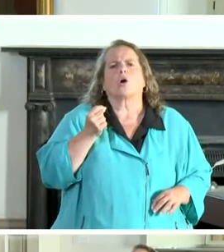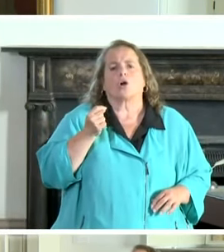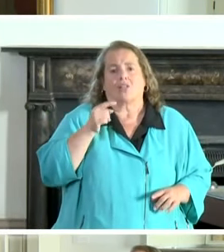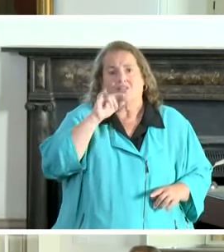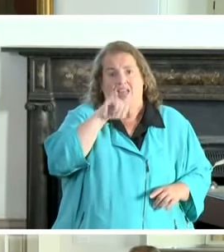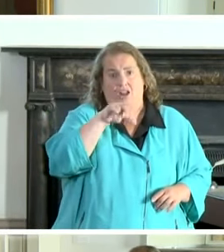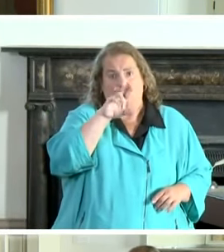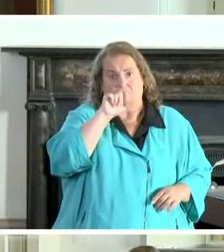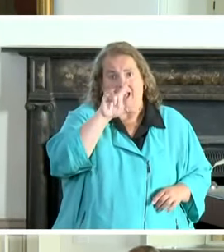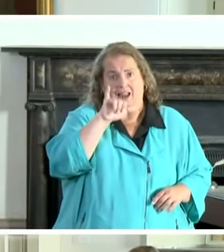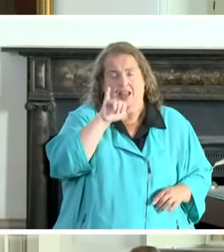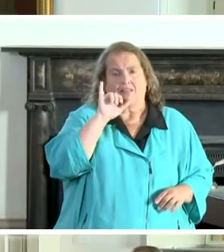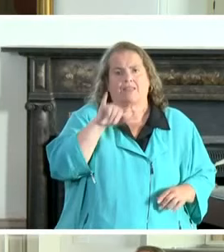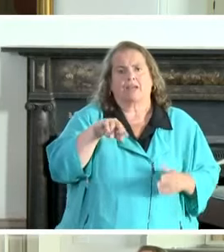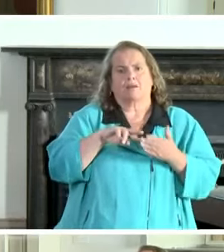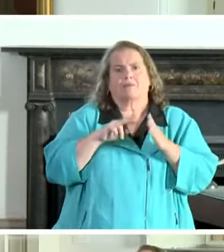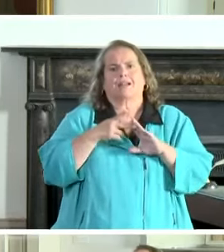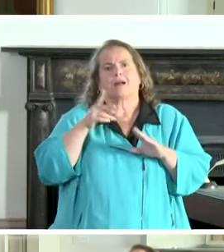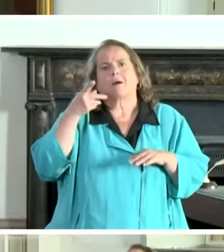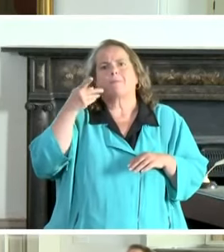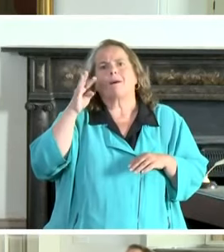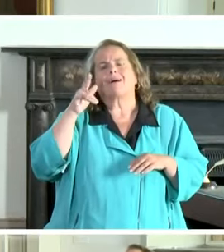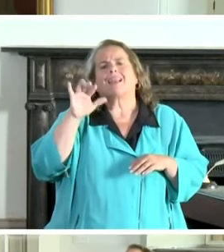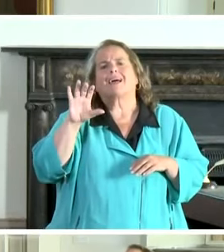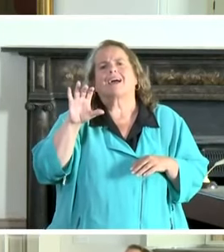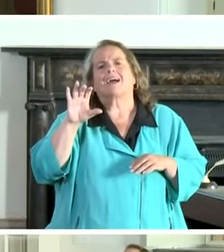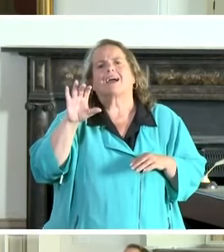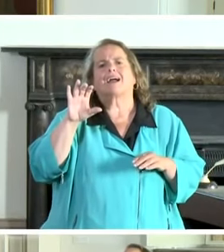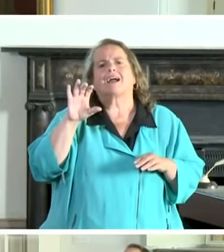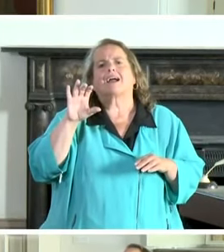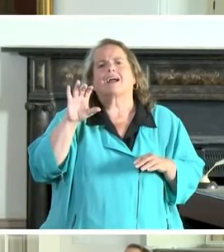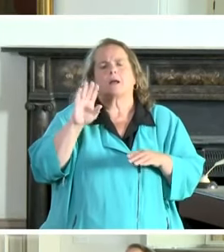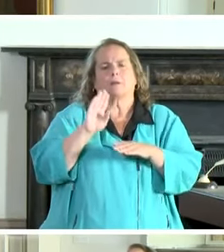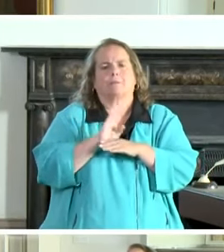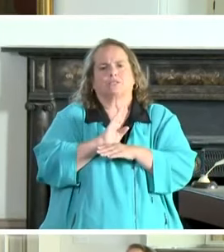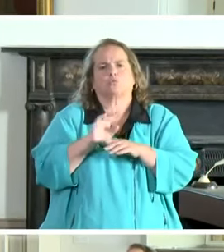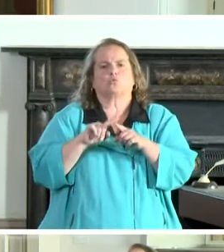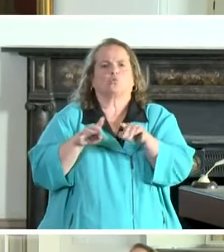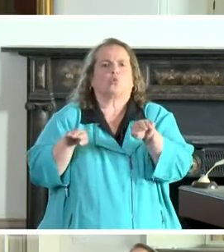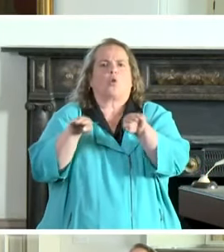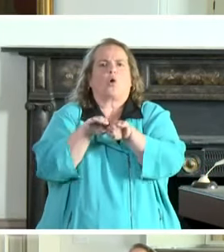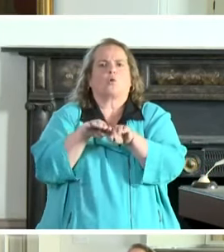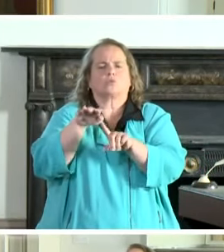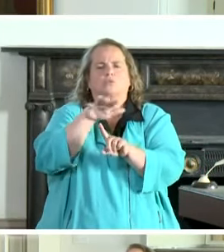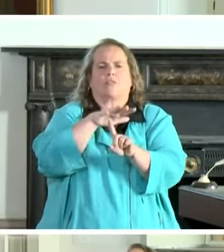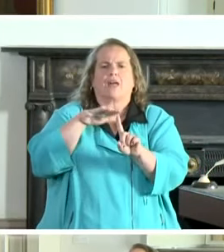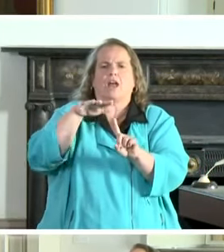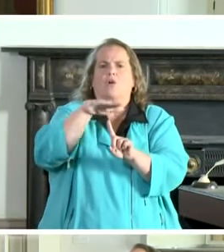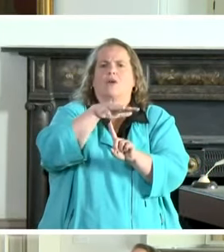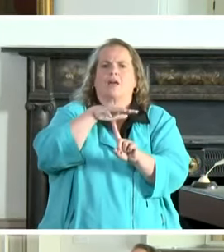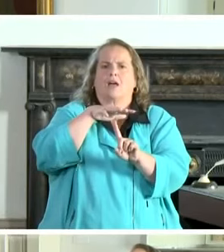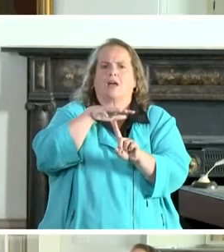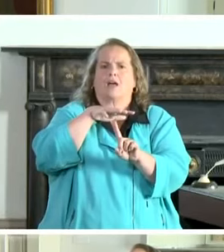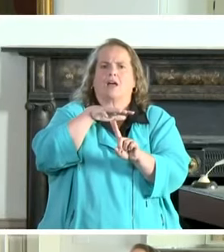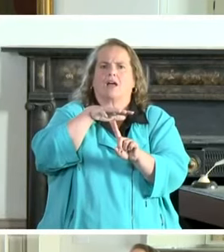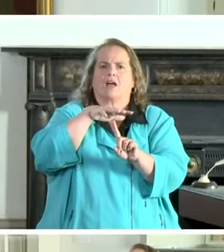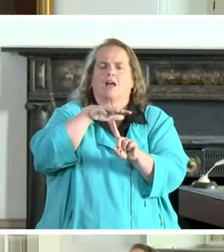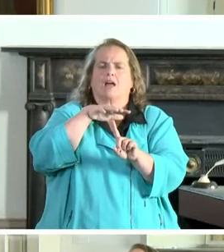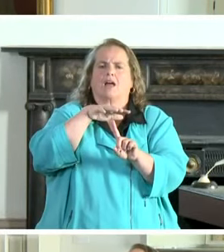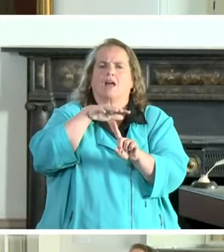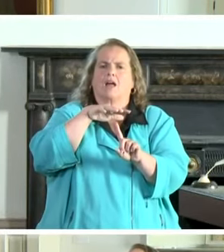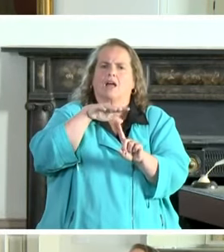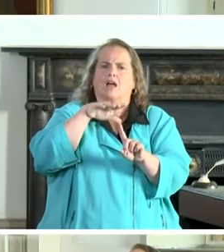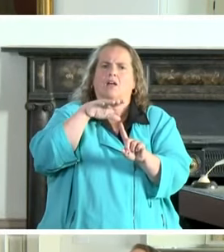rally that necessitates public business that goes down that you've never seen in previous .